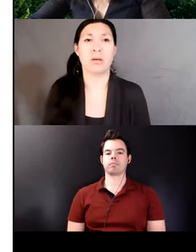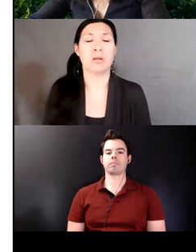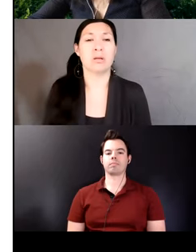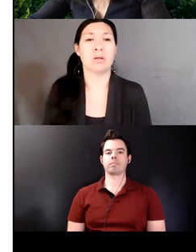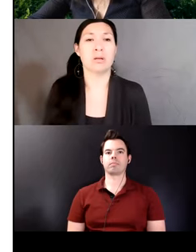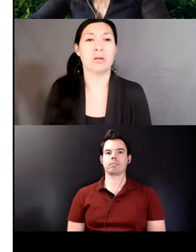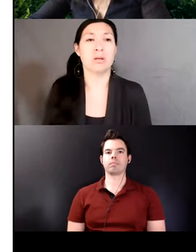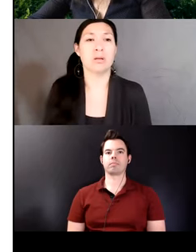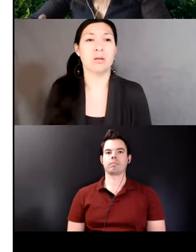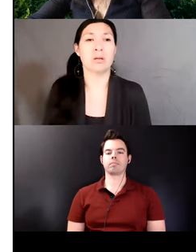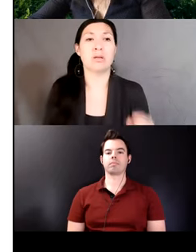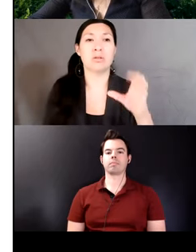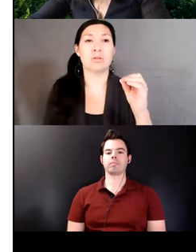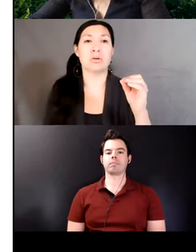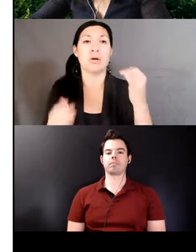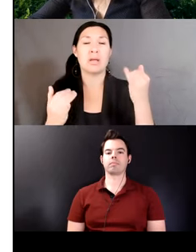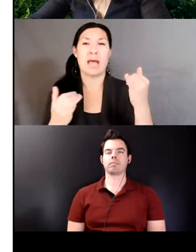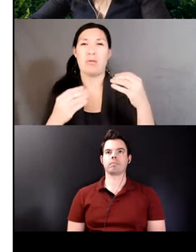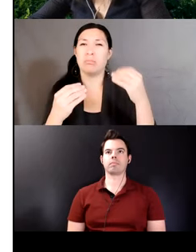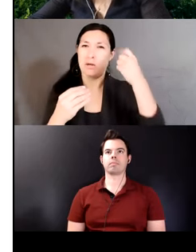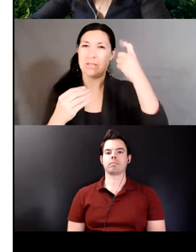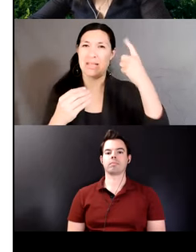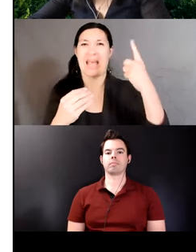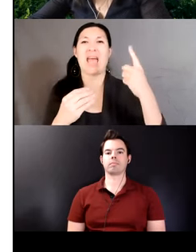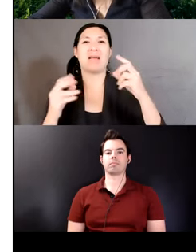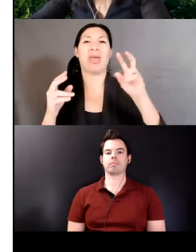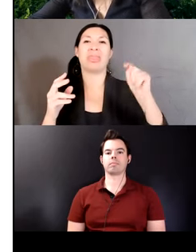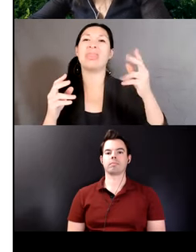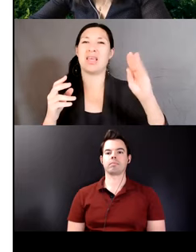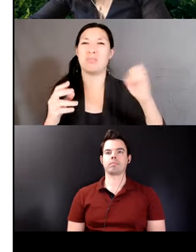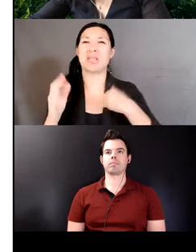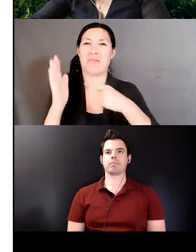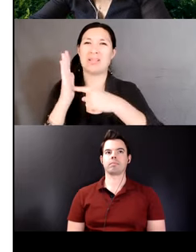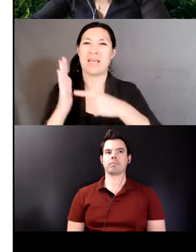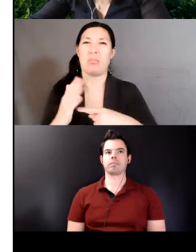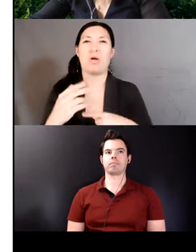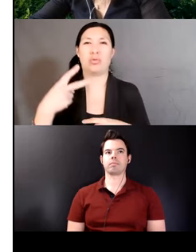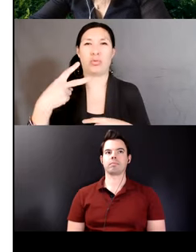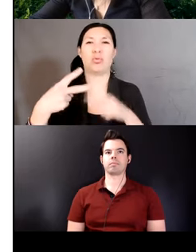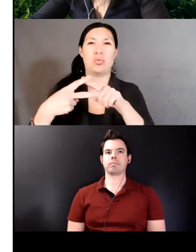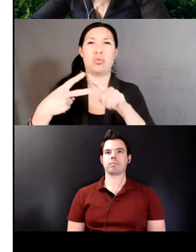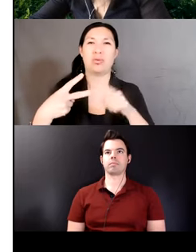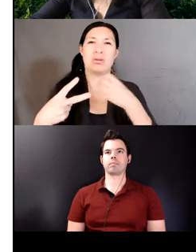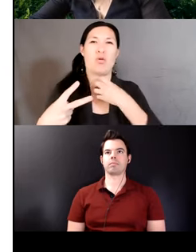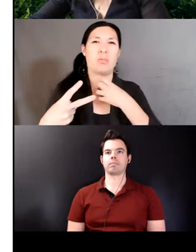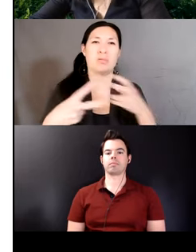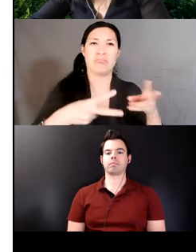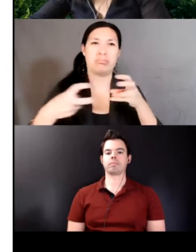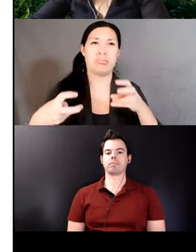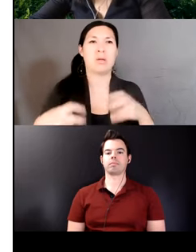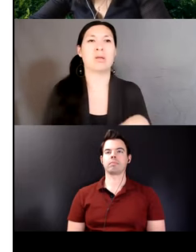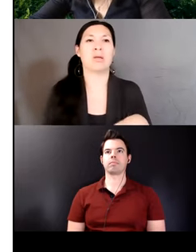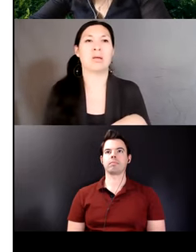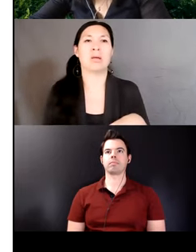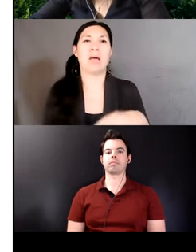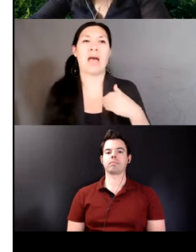I will illustrate two themes I have observed in the monolingual corpus. Rikamu denoting